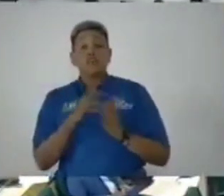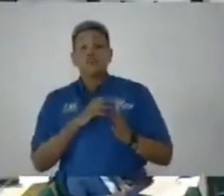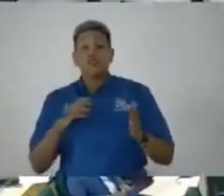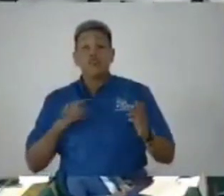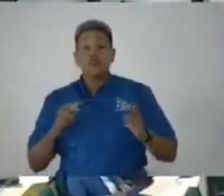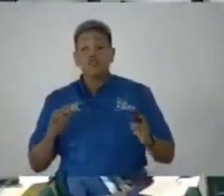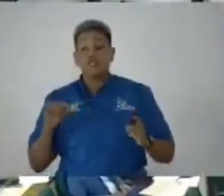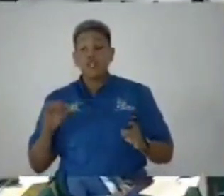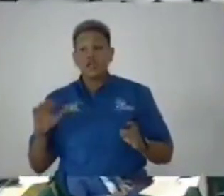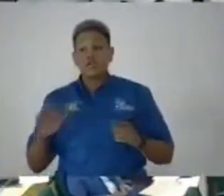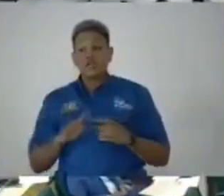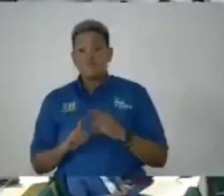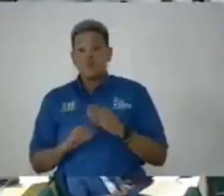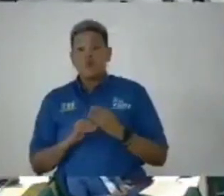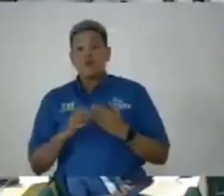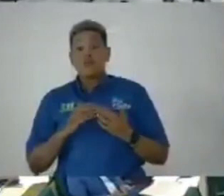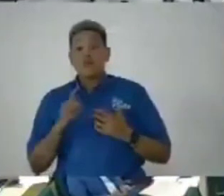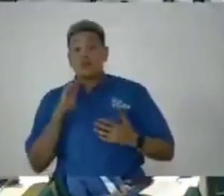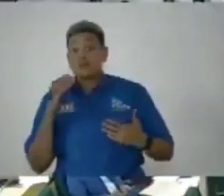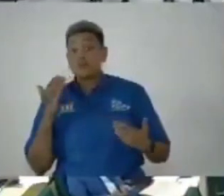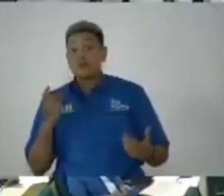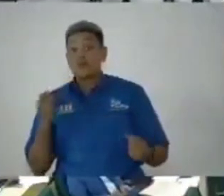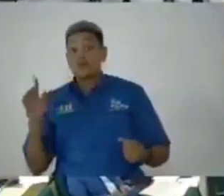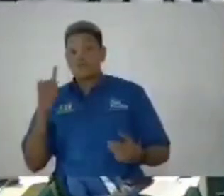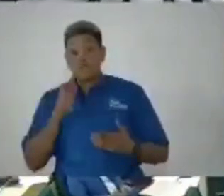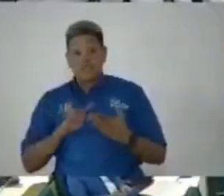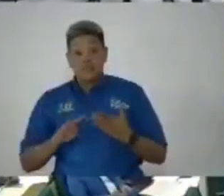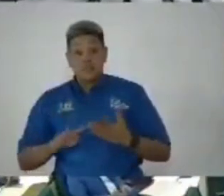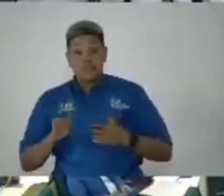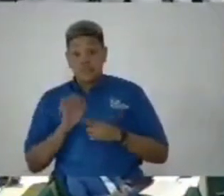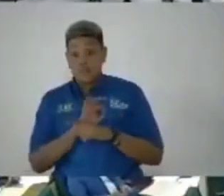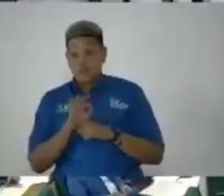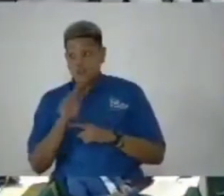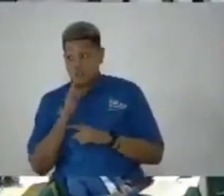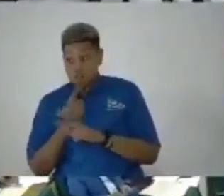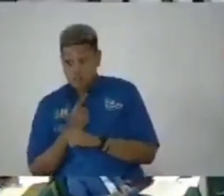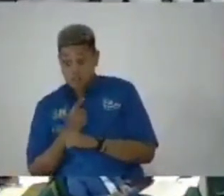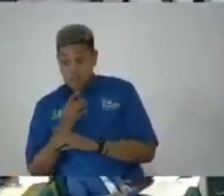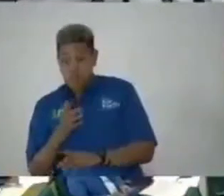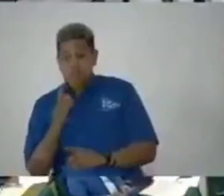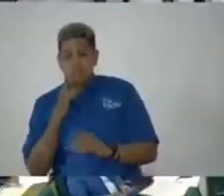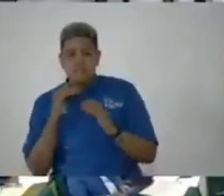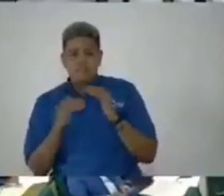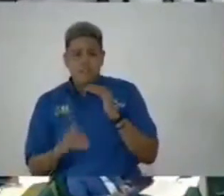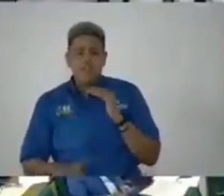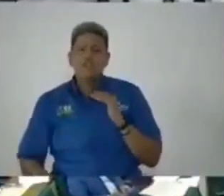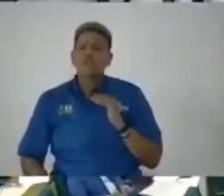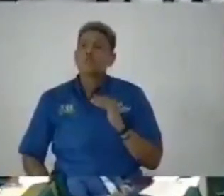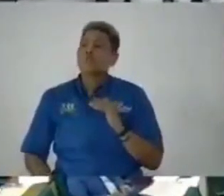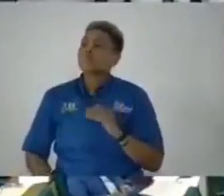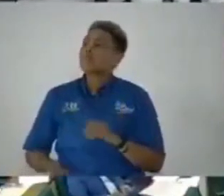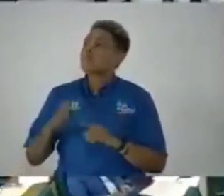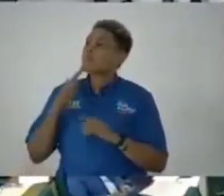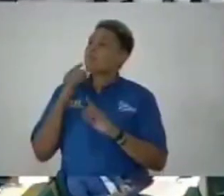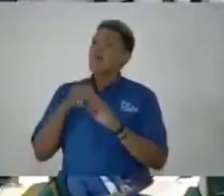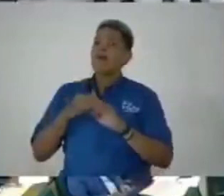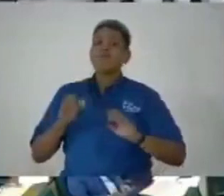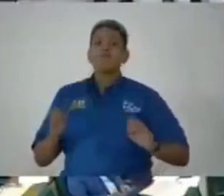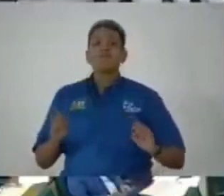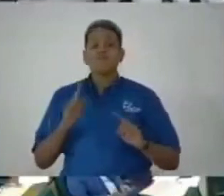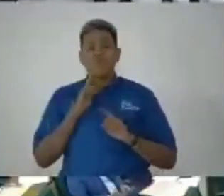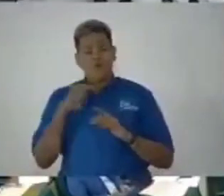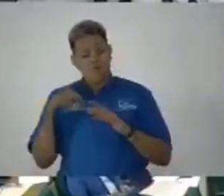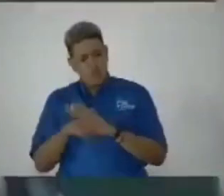and whether it carries out its in investigative functions in a manner that is fear impartial and thorough